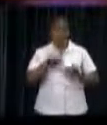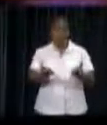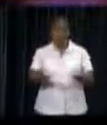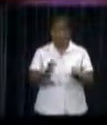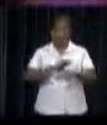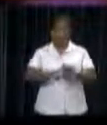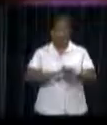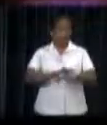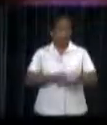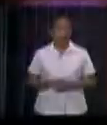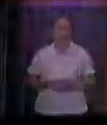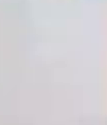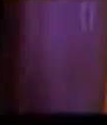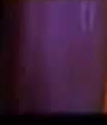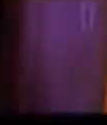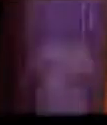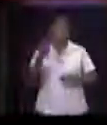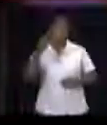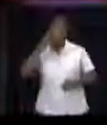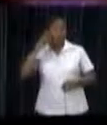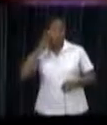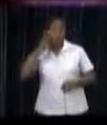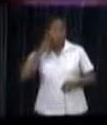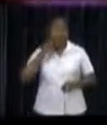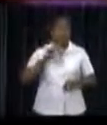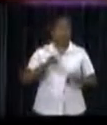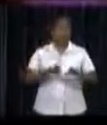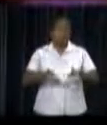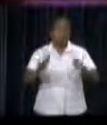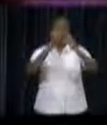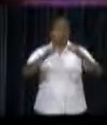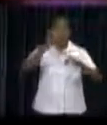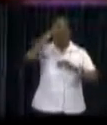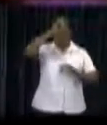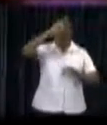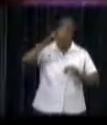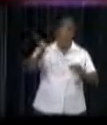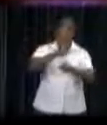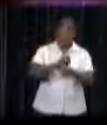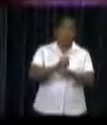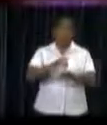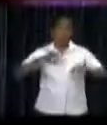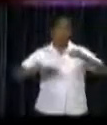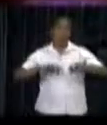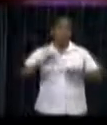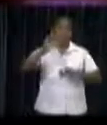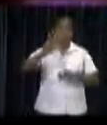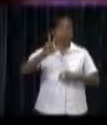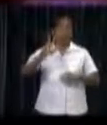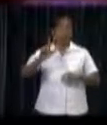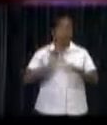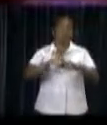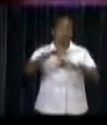under this scheme. Within three months, the Consulate of Haiti is established. That's according to